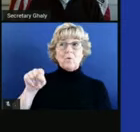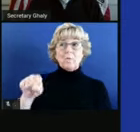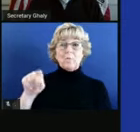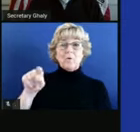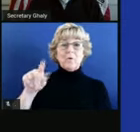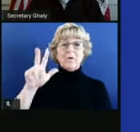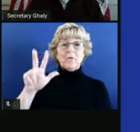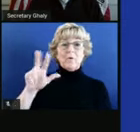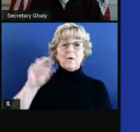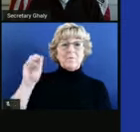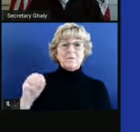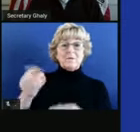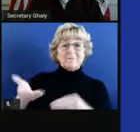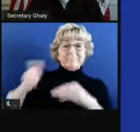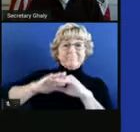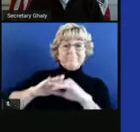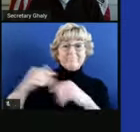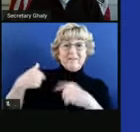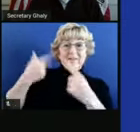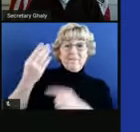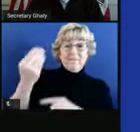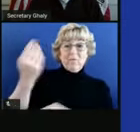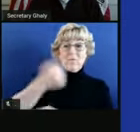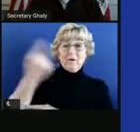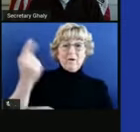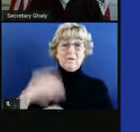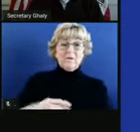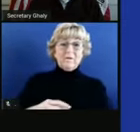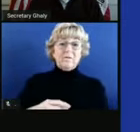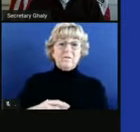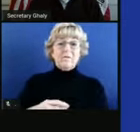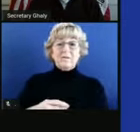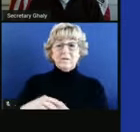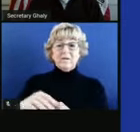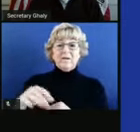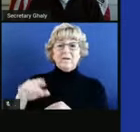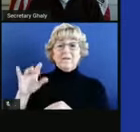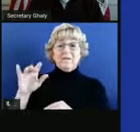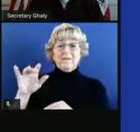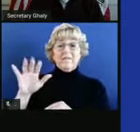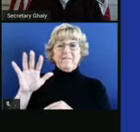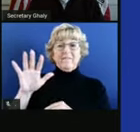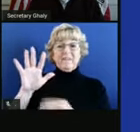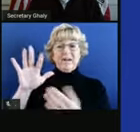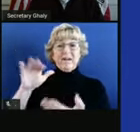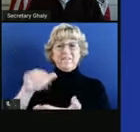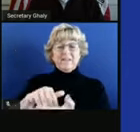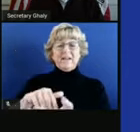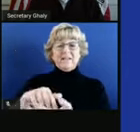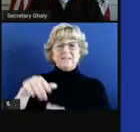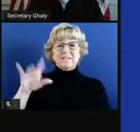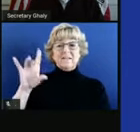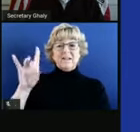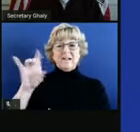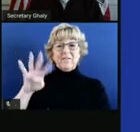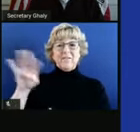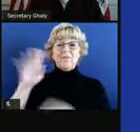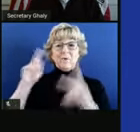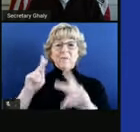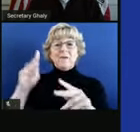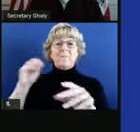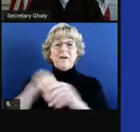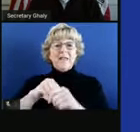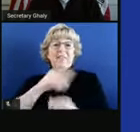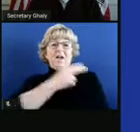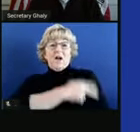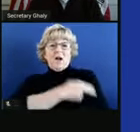the last 14 days, 5,844 Californians in the hospital because of COVID. These are based